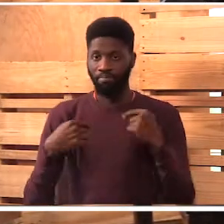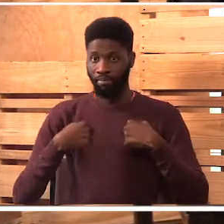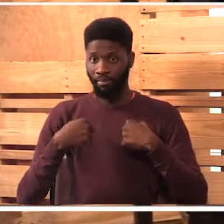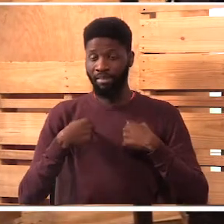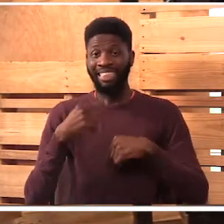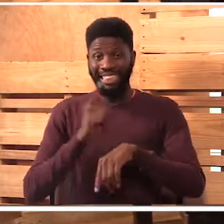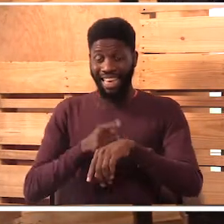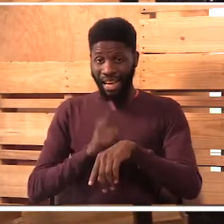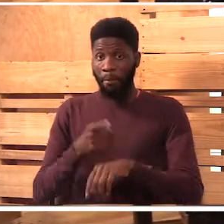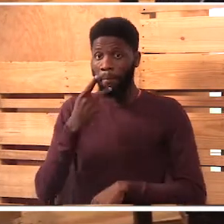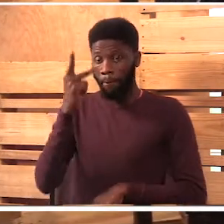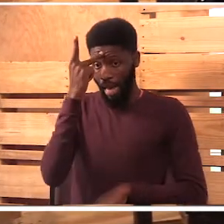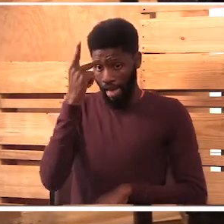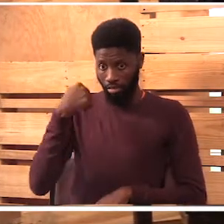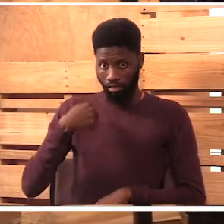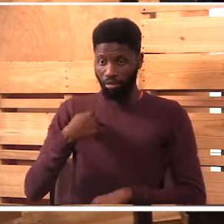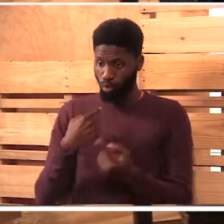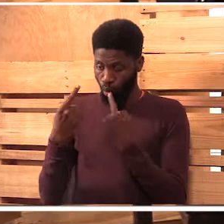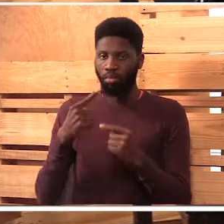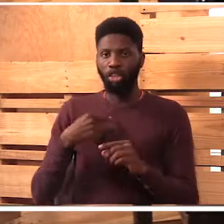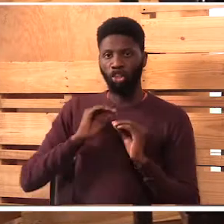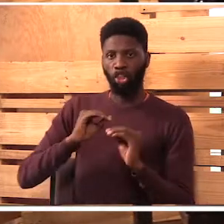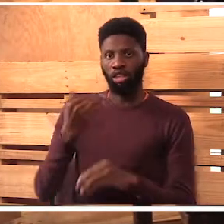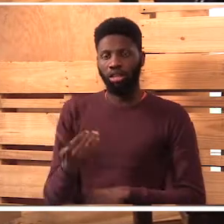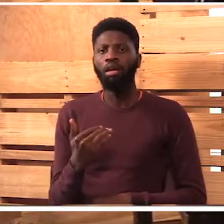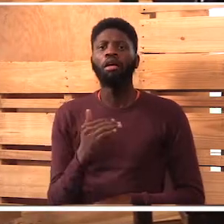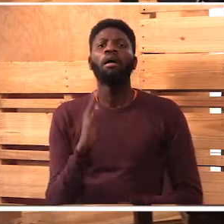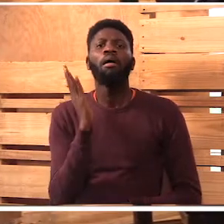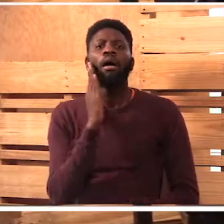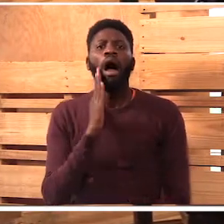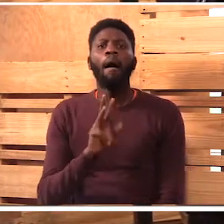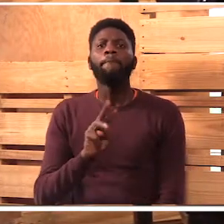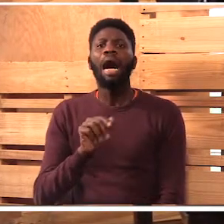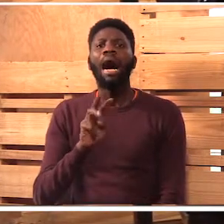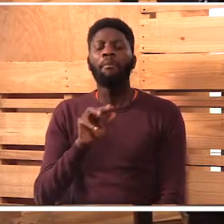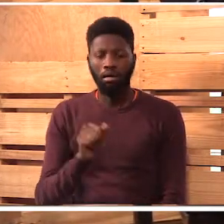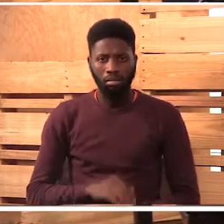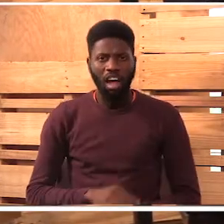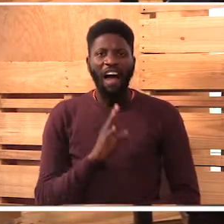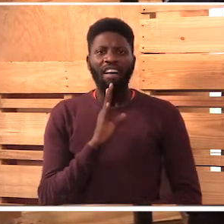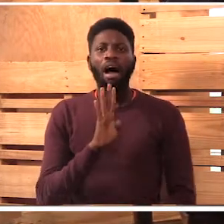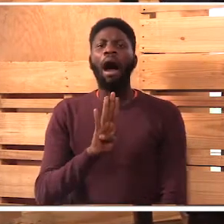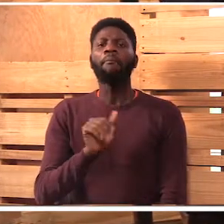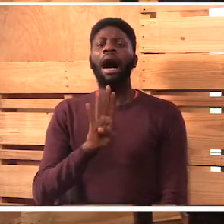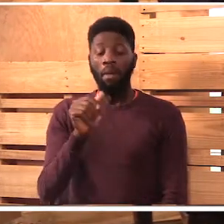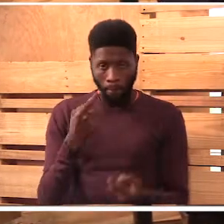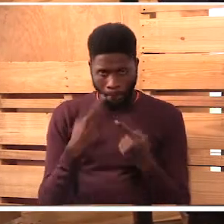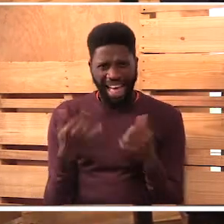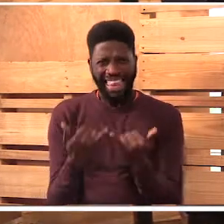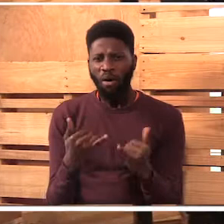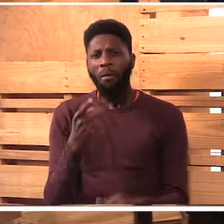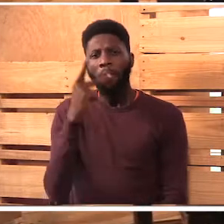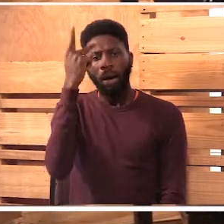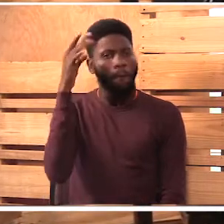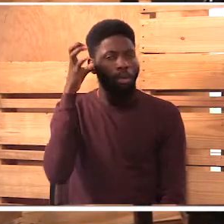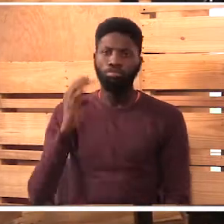mtoto wamezaliwa kuongea. here, you don't have someone else to teach you